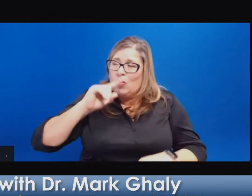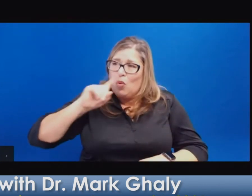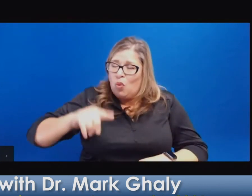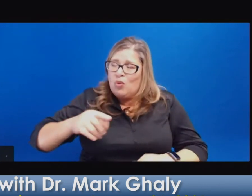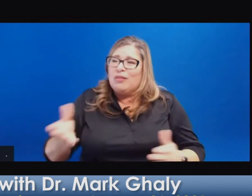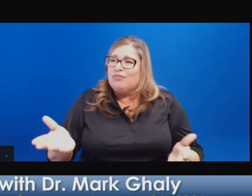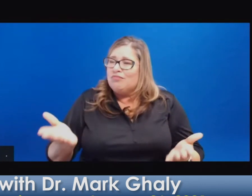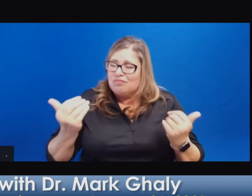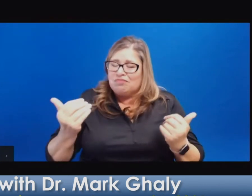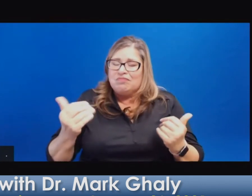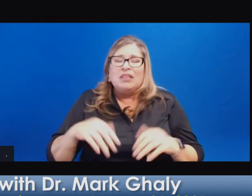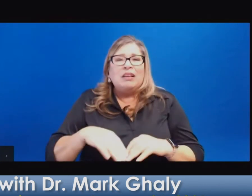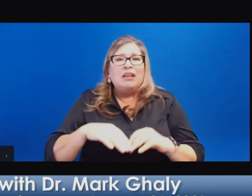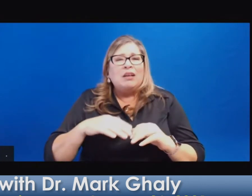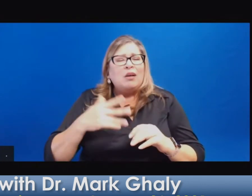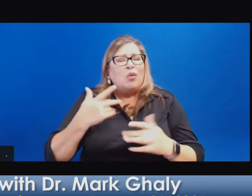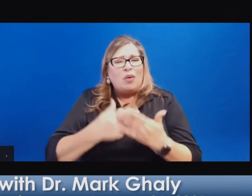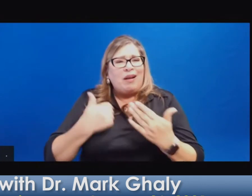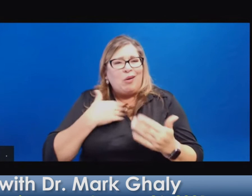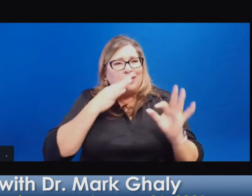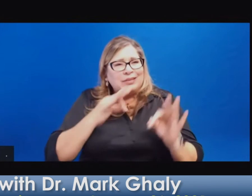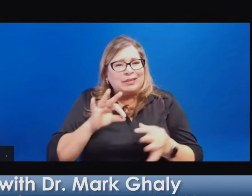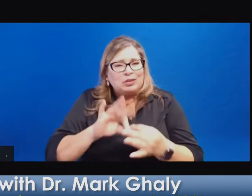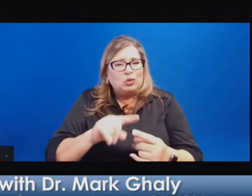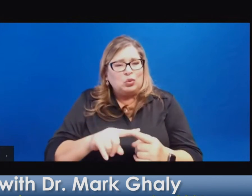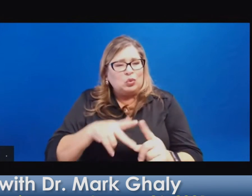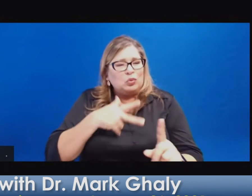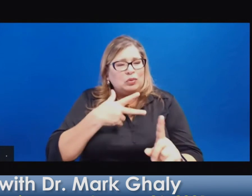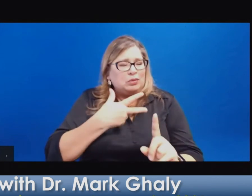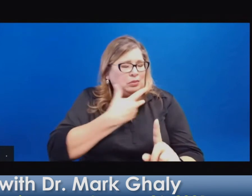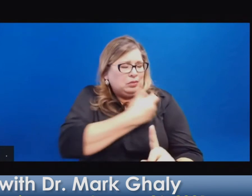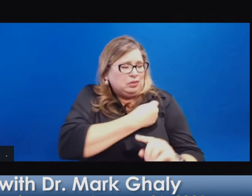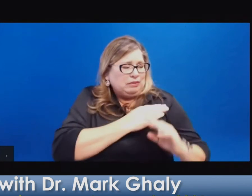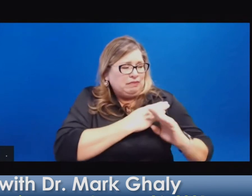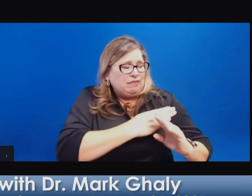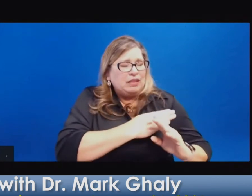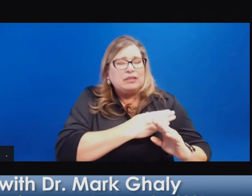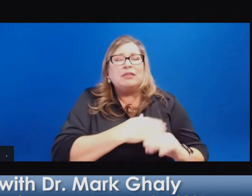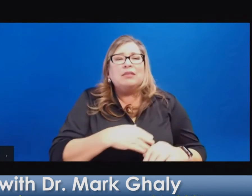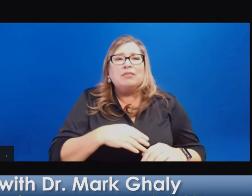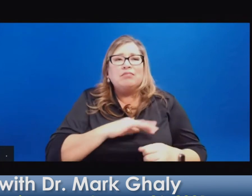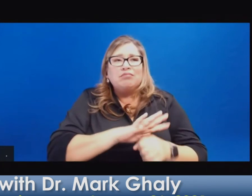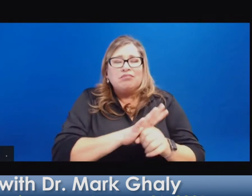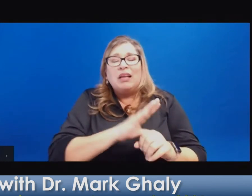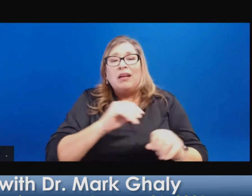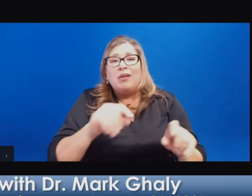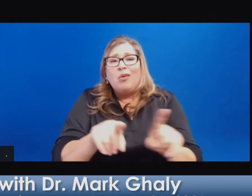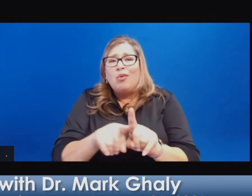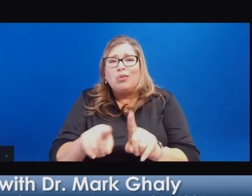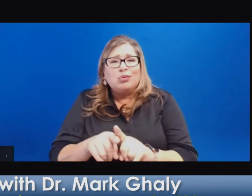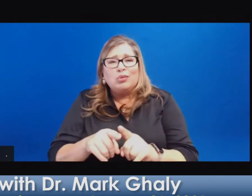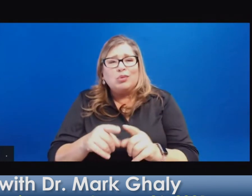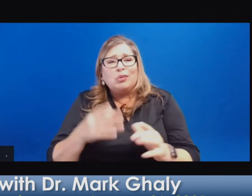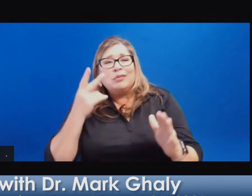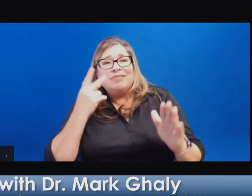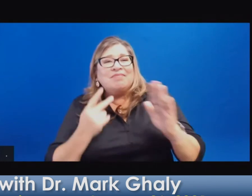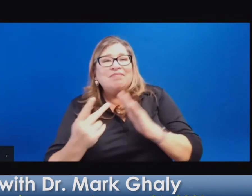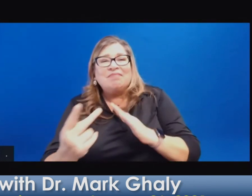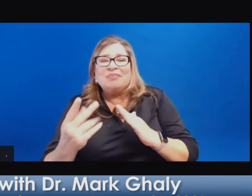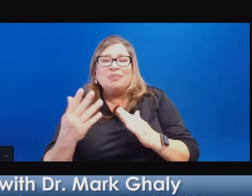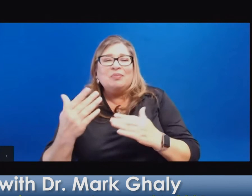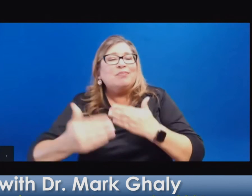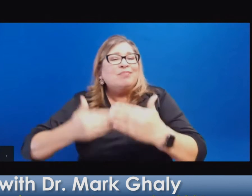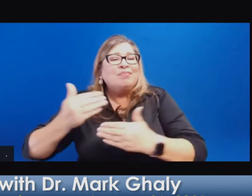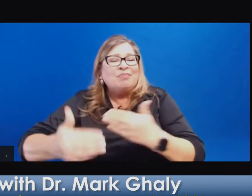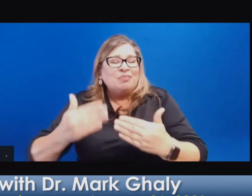vaccines and, and, uh, hope on where we're heading. Of course, this is going to depend on us continuing to work with our federal partners. We